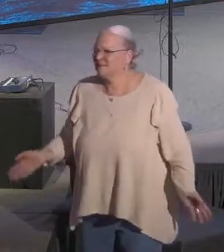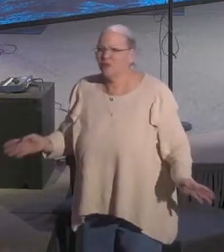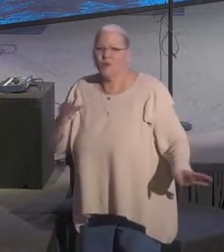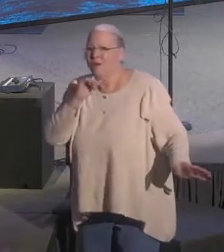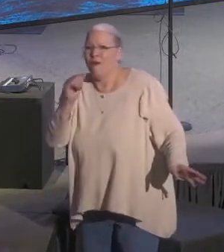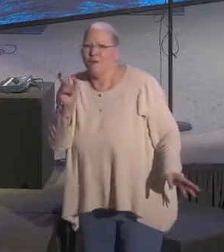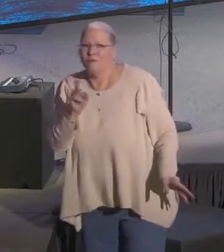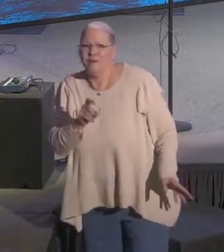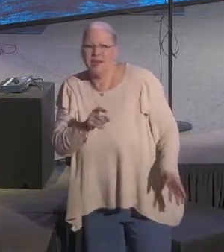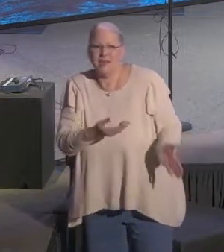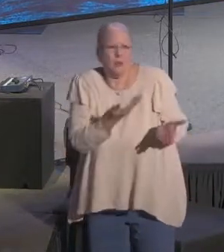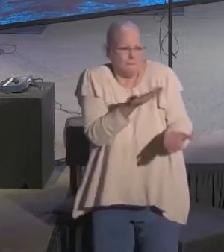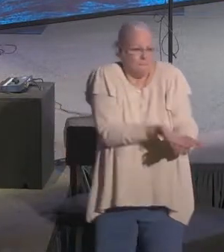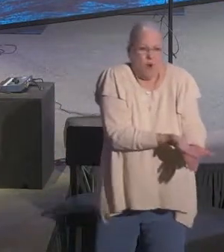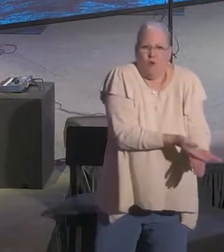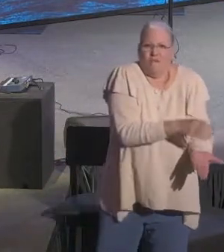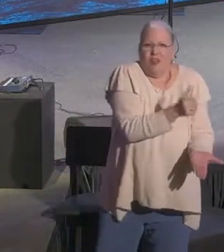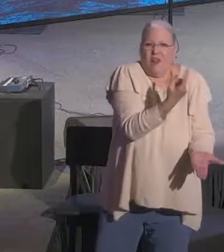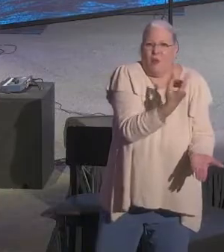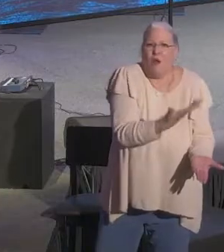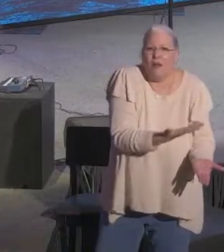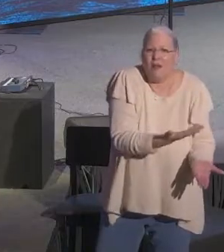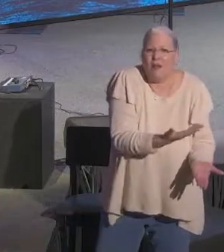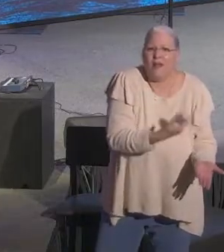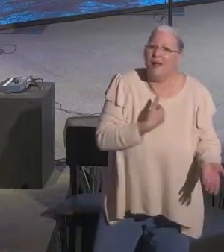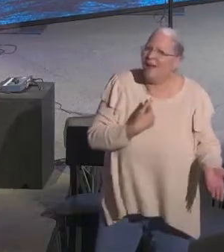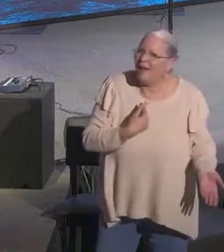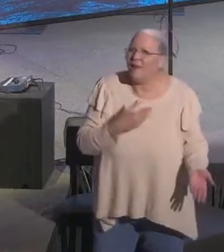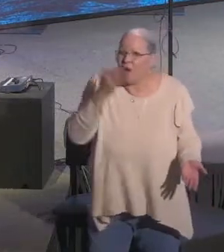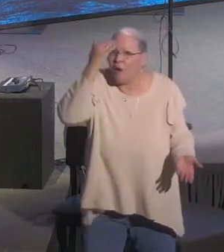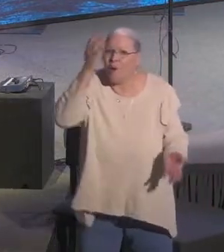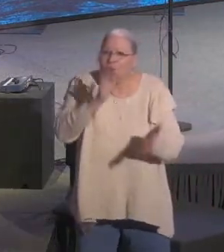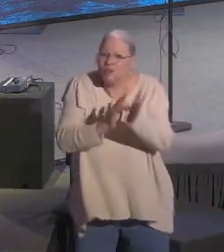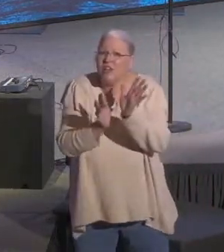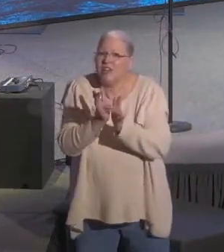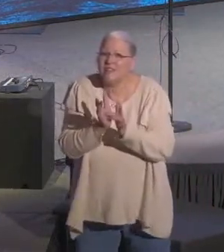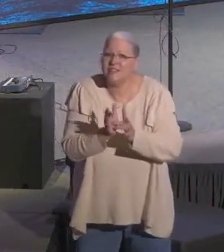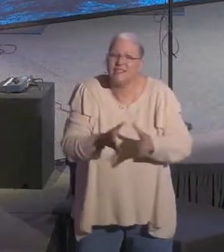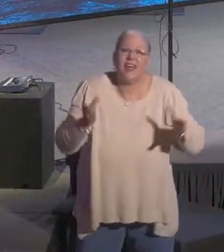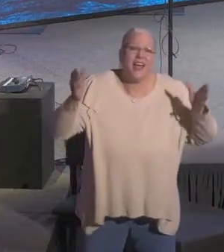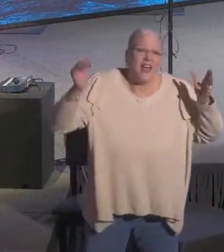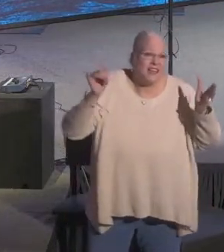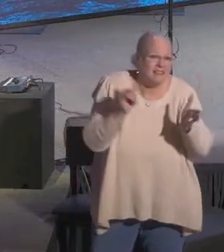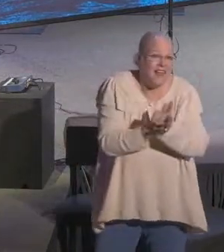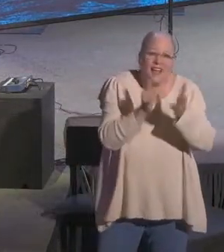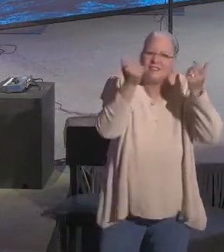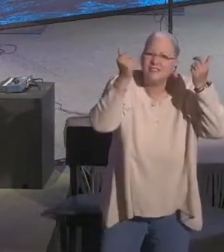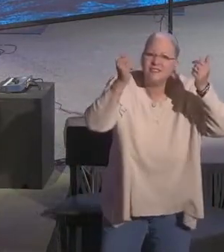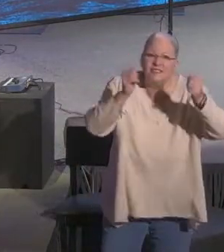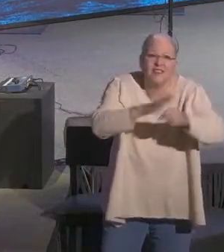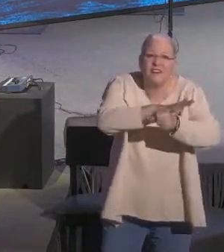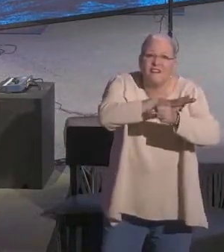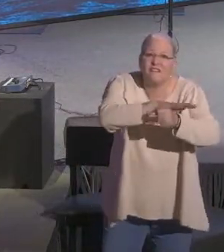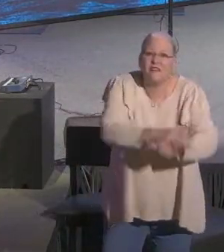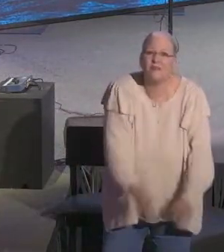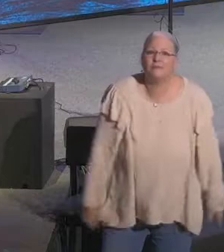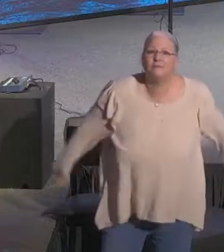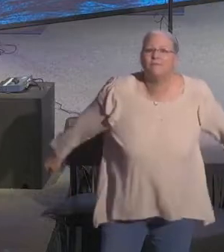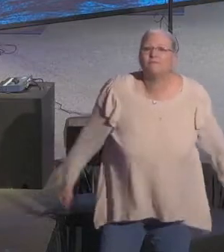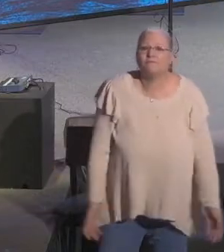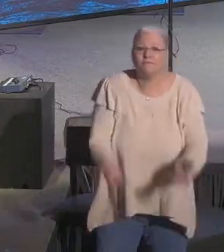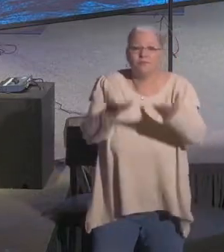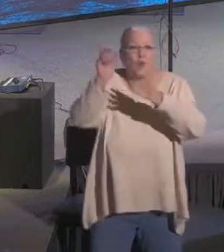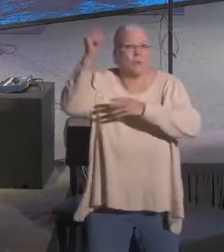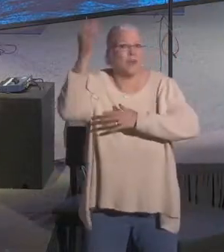We don't need to prove it to anyone. Listen, I want to tell you this, it is only by the grace of God that I'm not living down by the river in